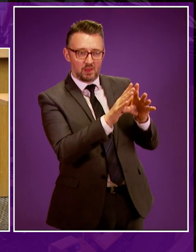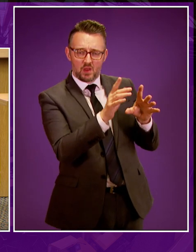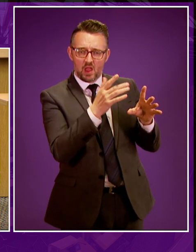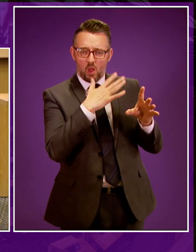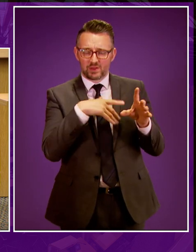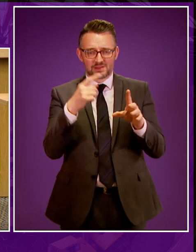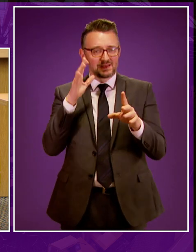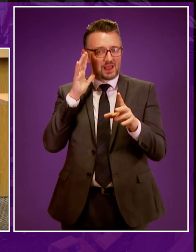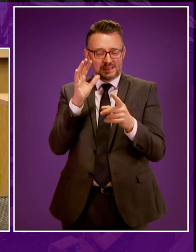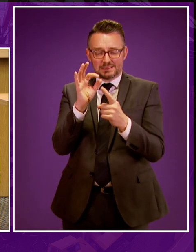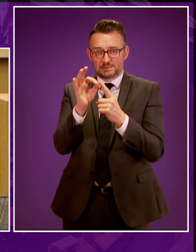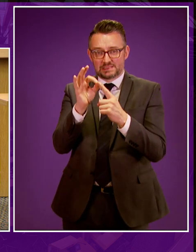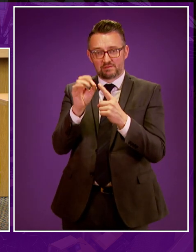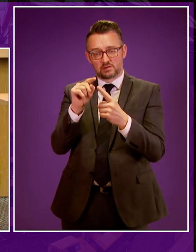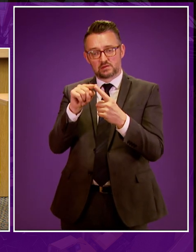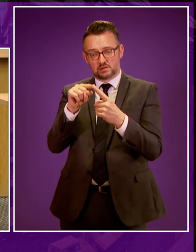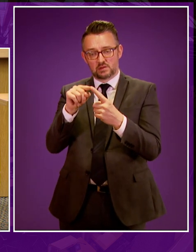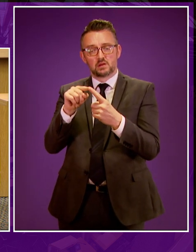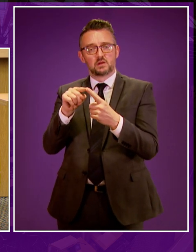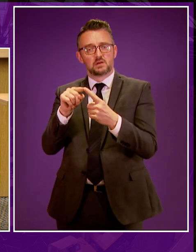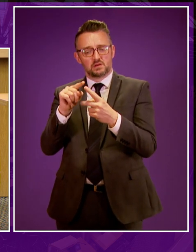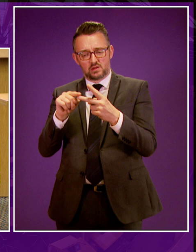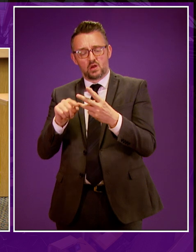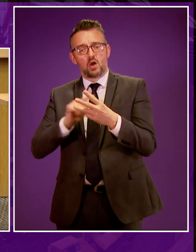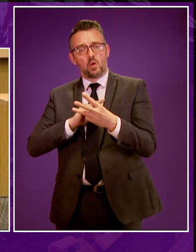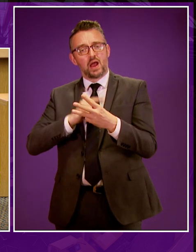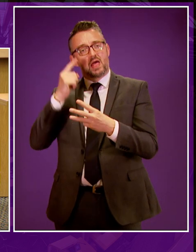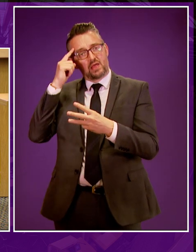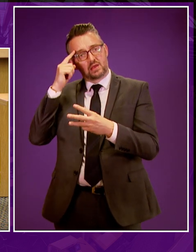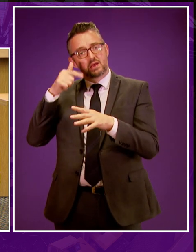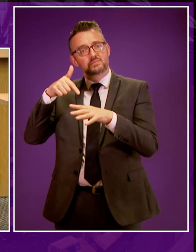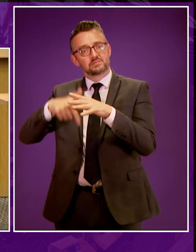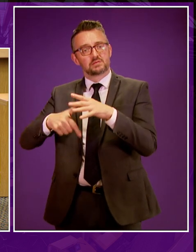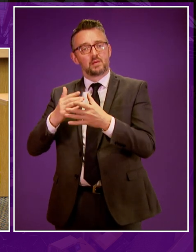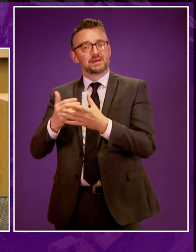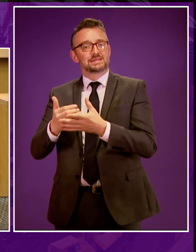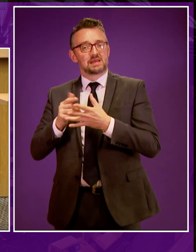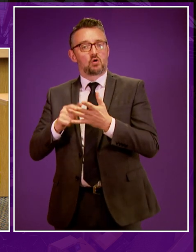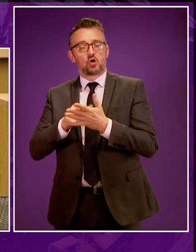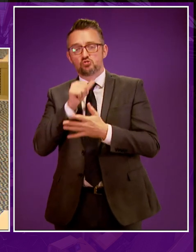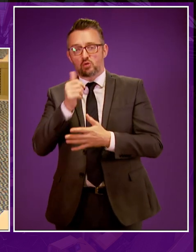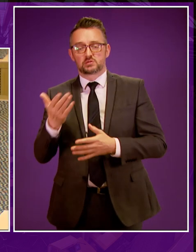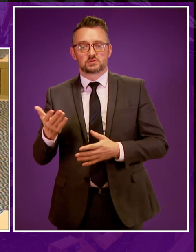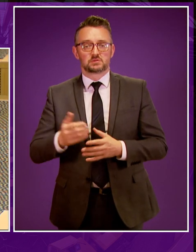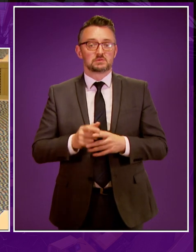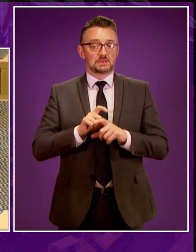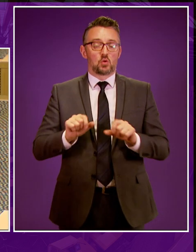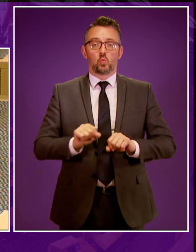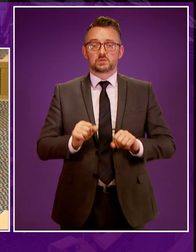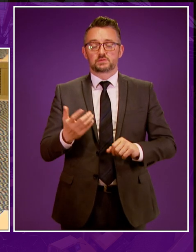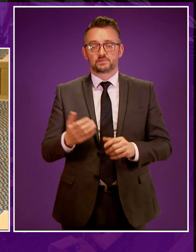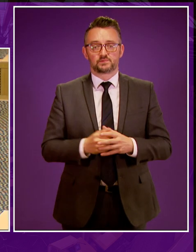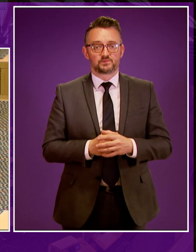hear specific examples in this chamber of why the Minister thinks unconventional gas is safe or not. Still waiting.